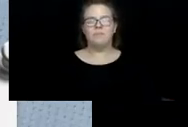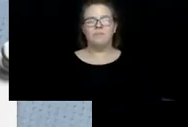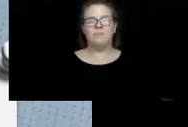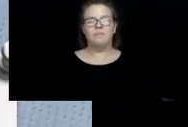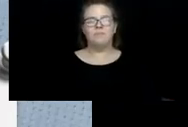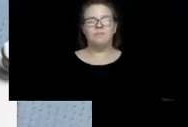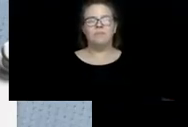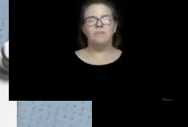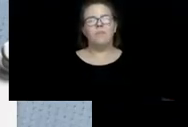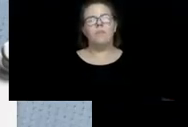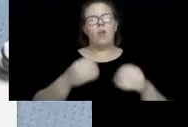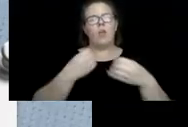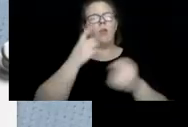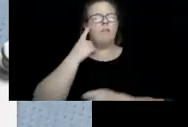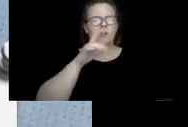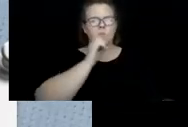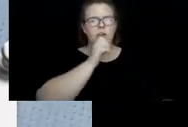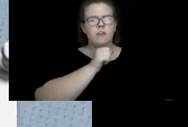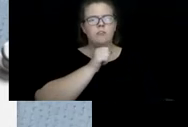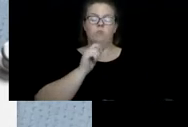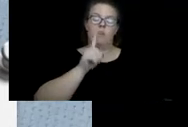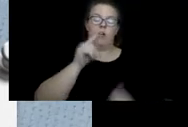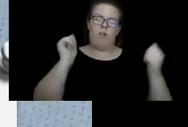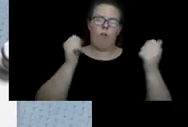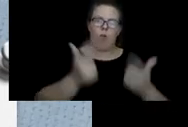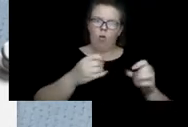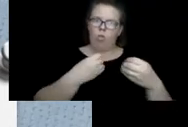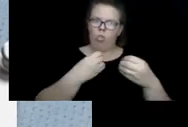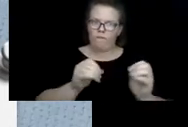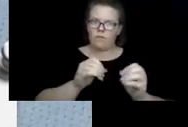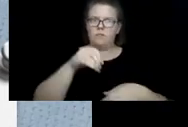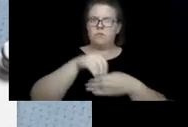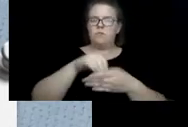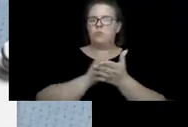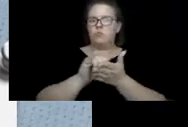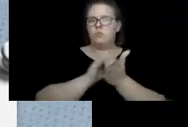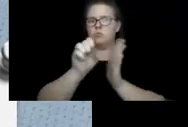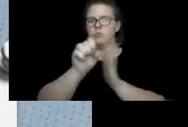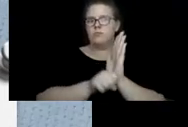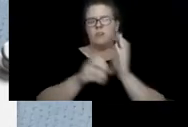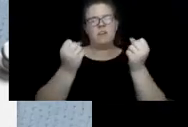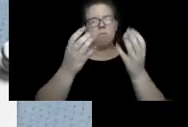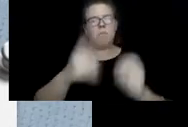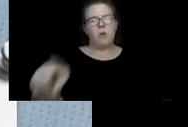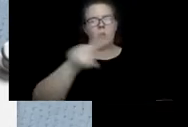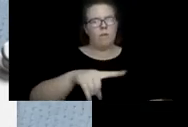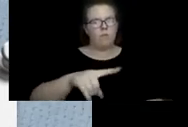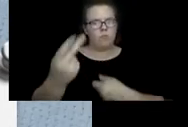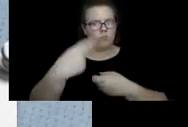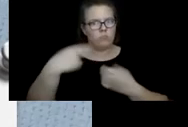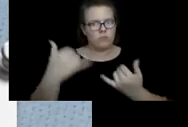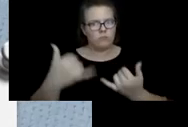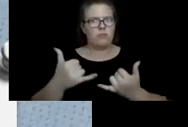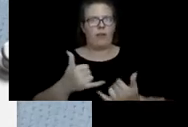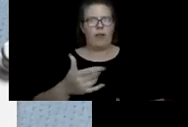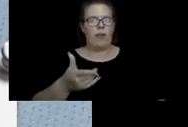The Office for Aging, all of the Offices for Aging in New York State, and many of you listening today are